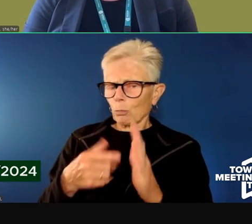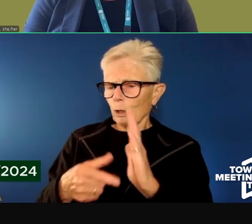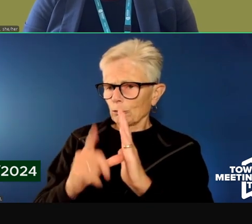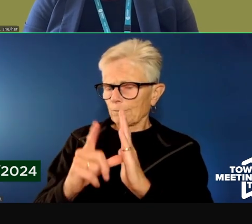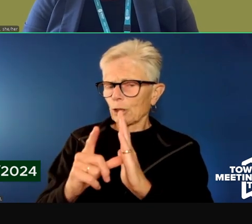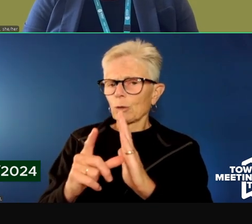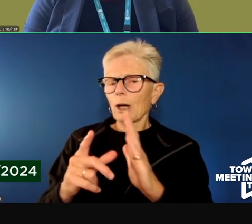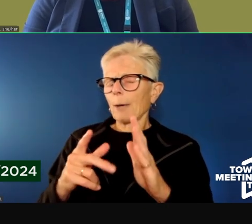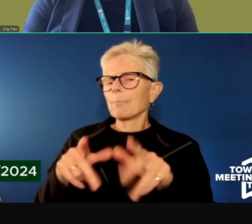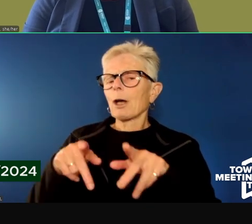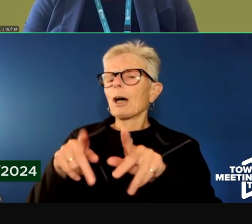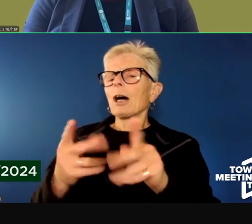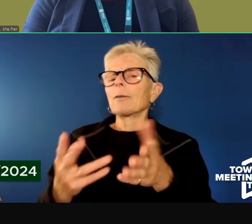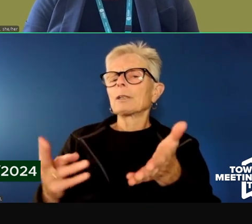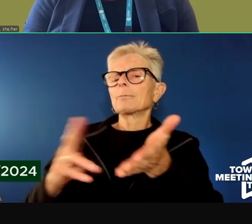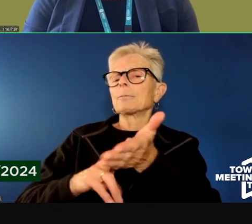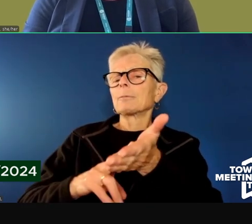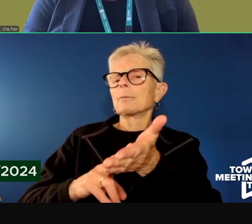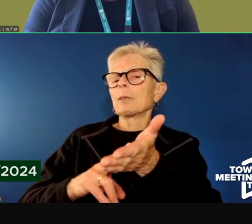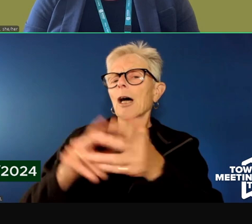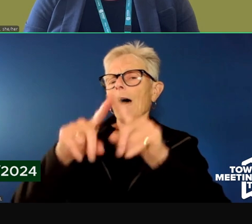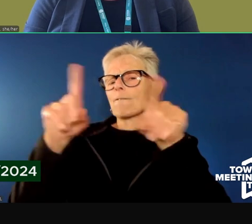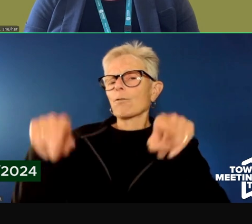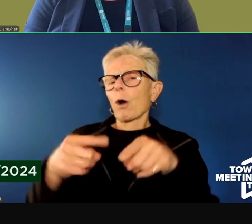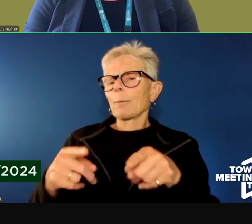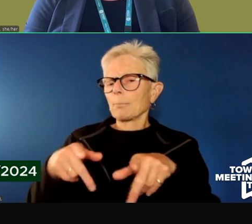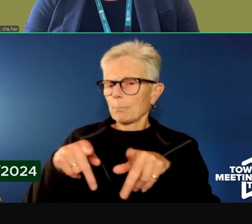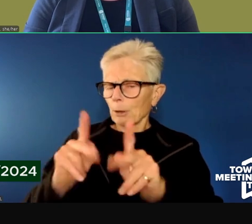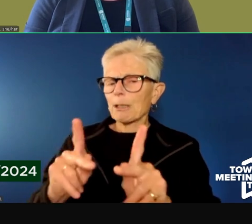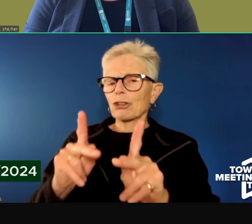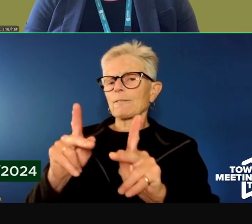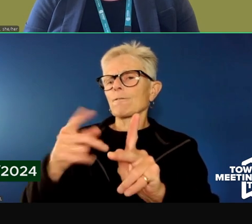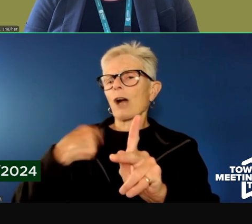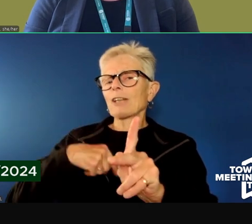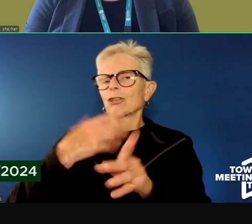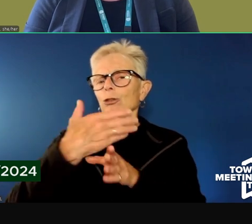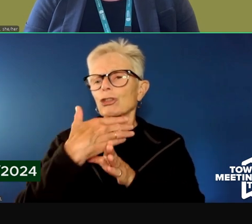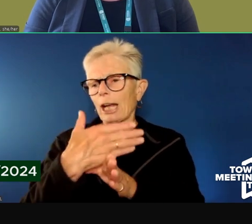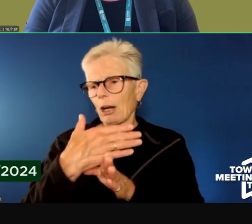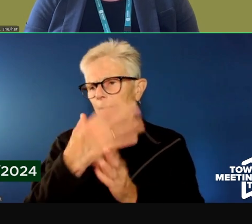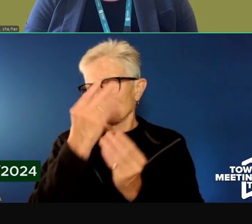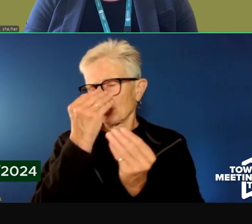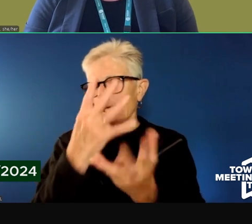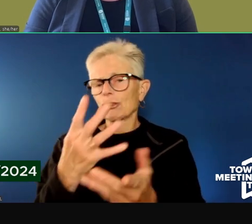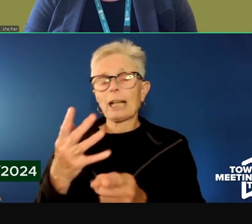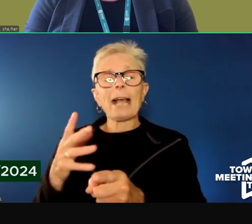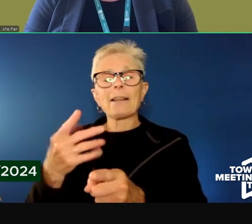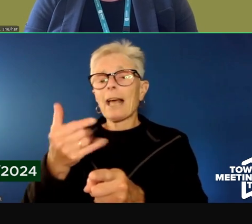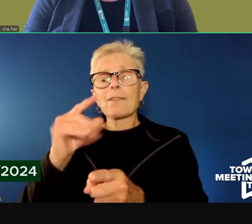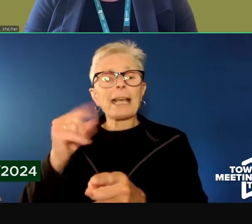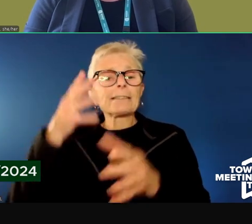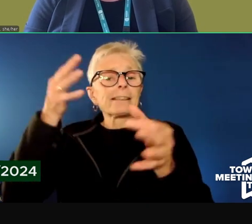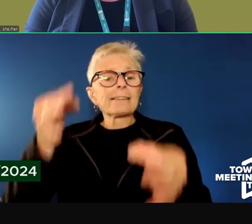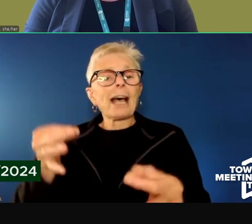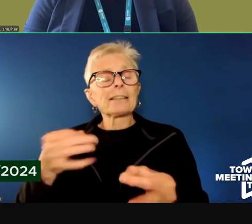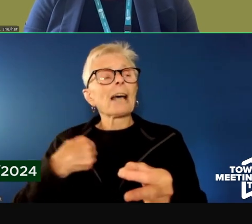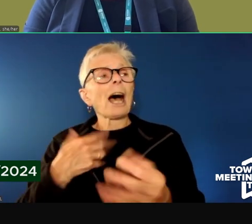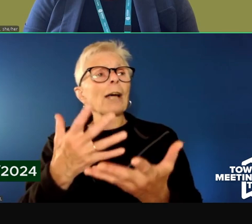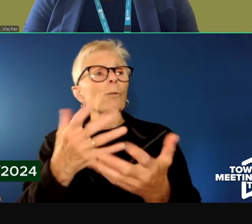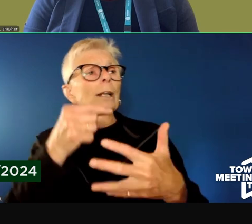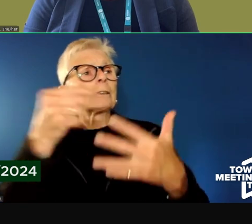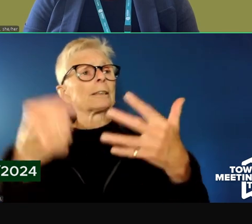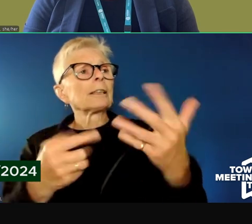form that again explains these services. And the guest at that point will decide what services they're looking for